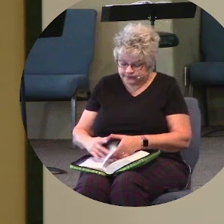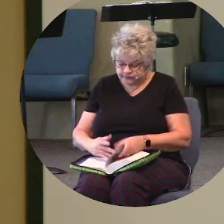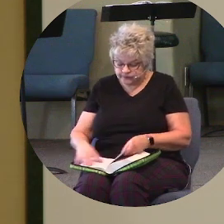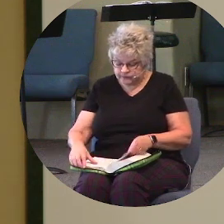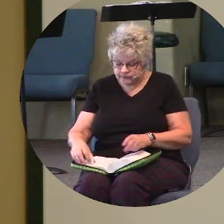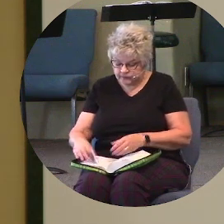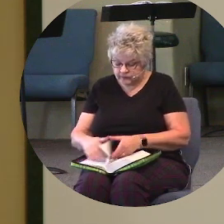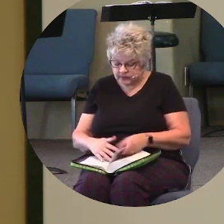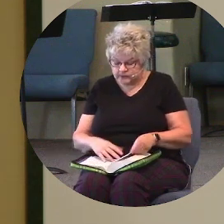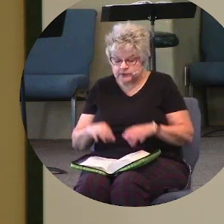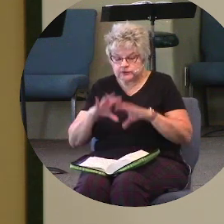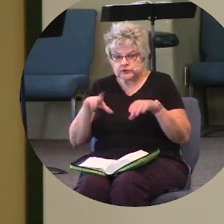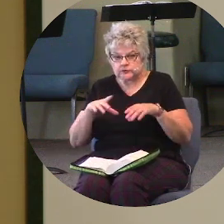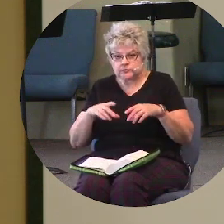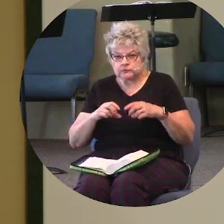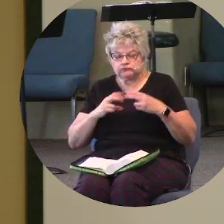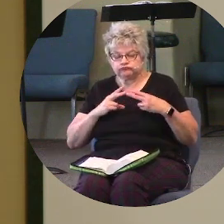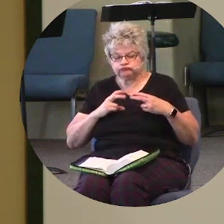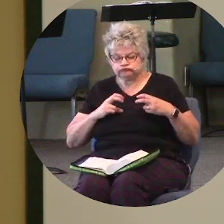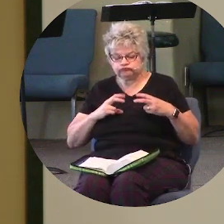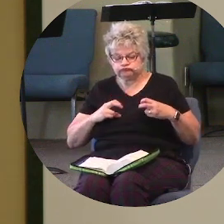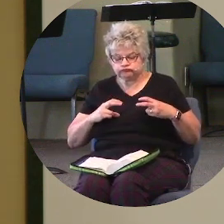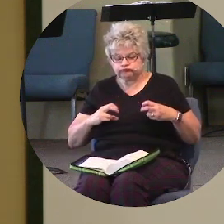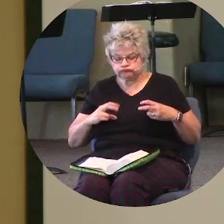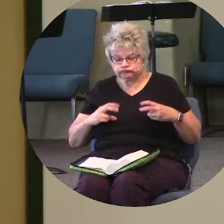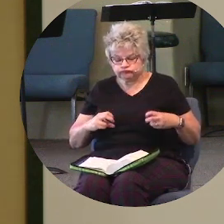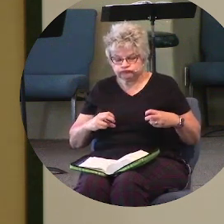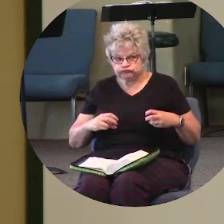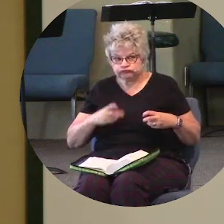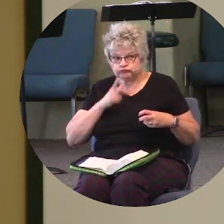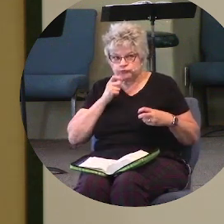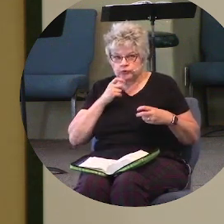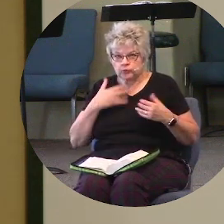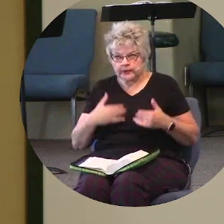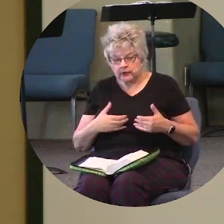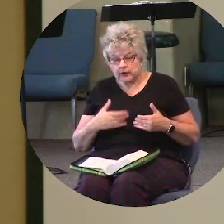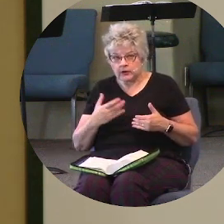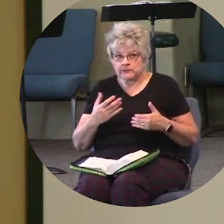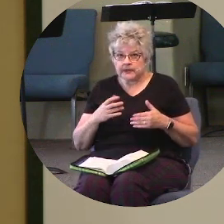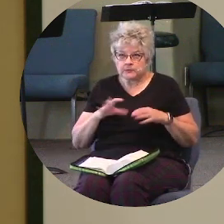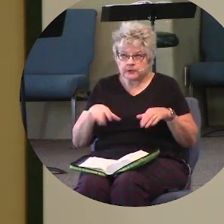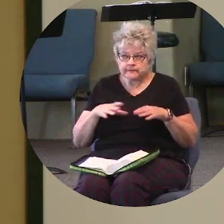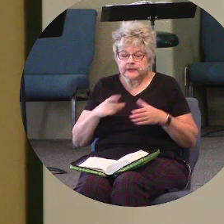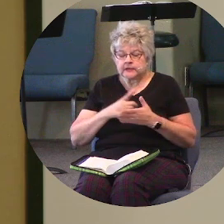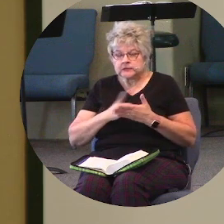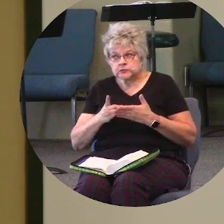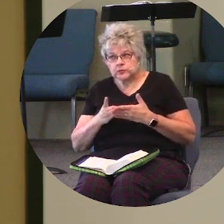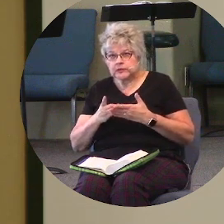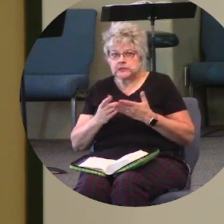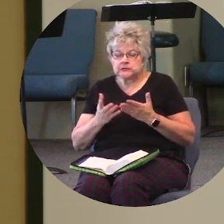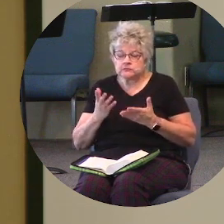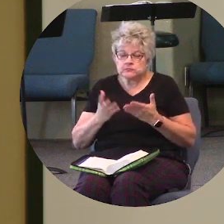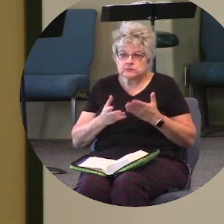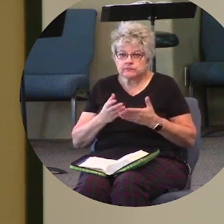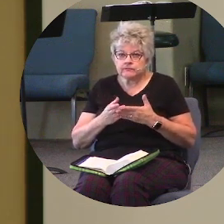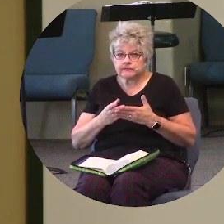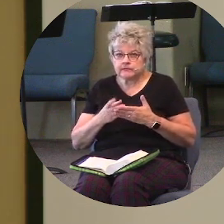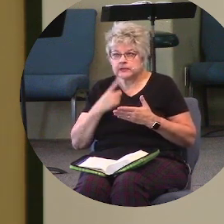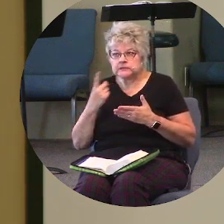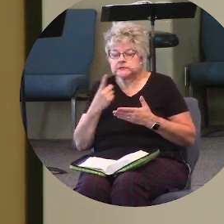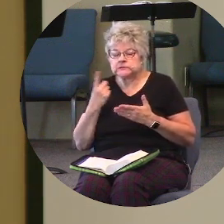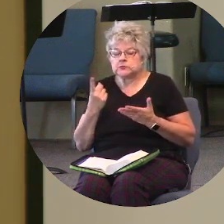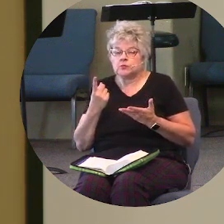self-reflection as to who we are, maybe what we've done this week. Maybe someone is